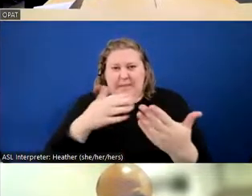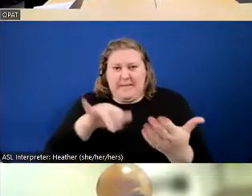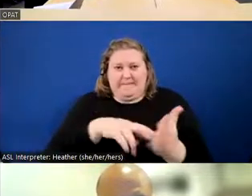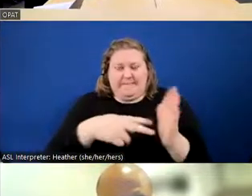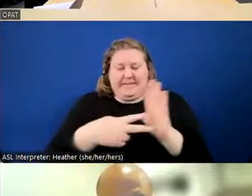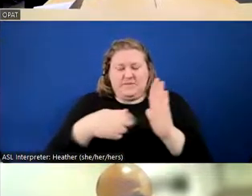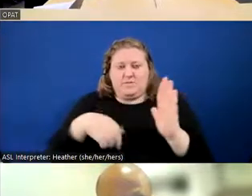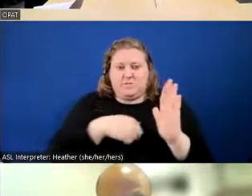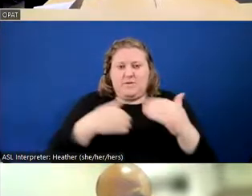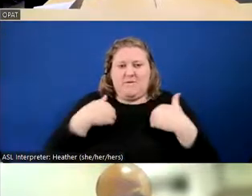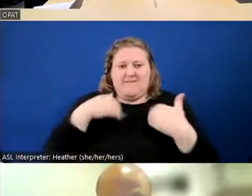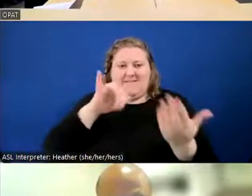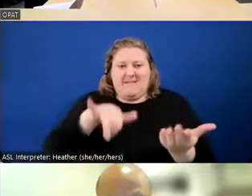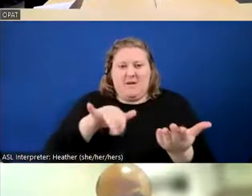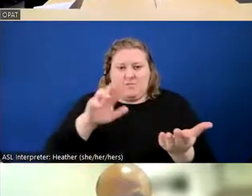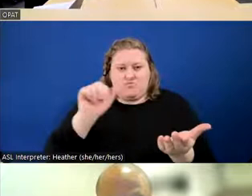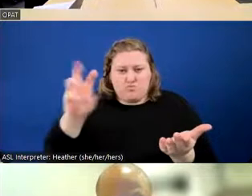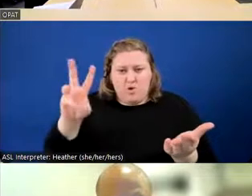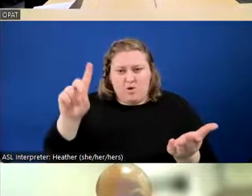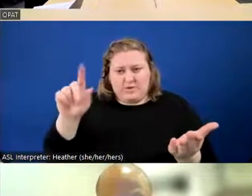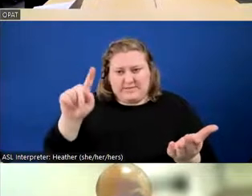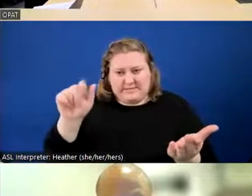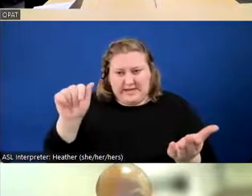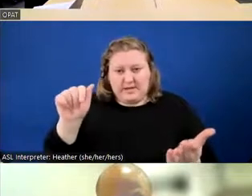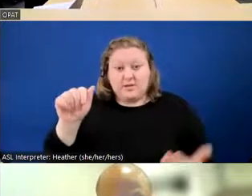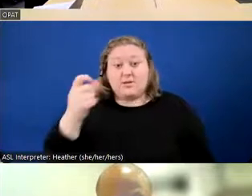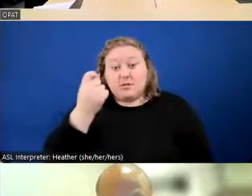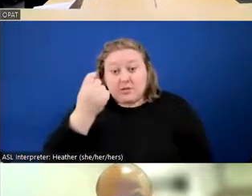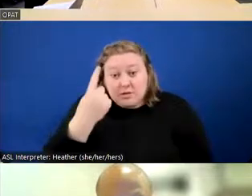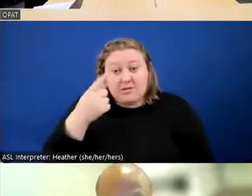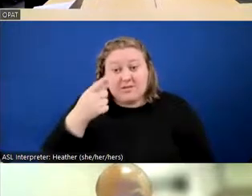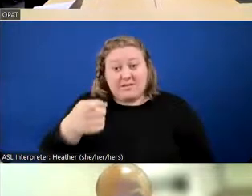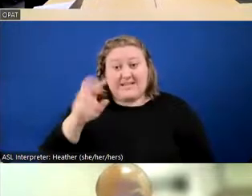We wanted that raw data. It is going to be shocking data.